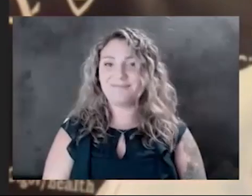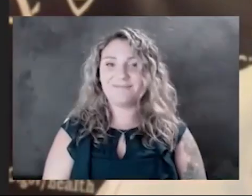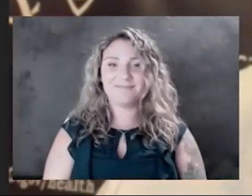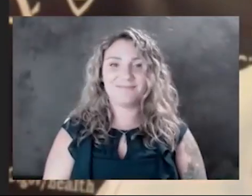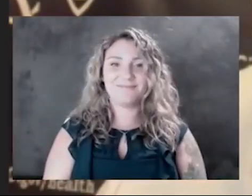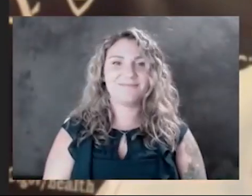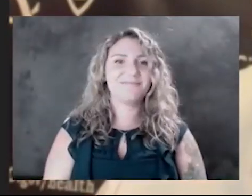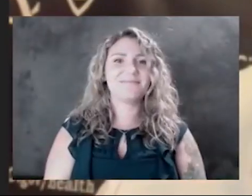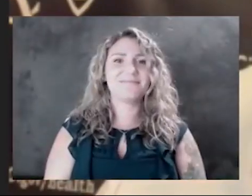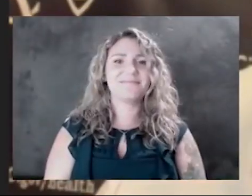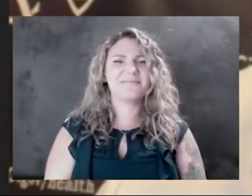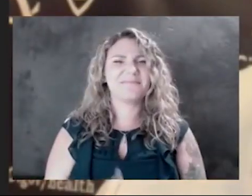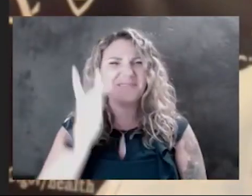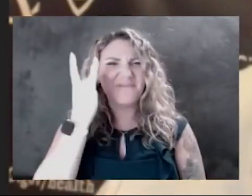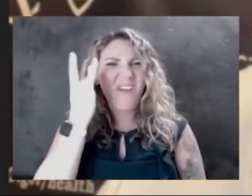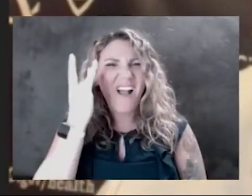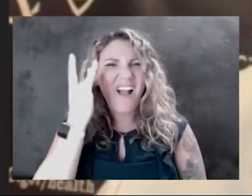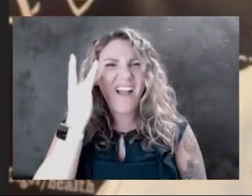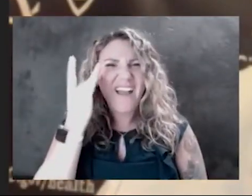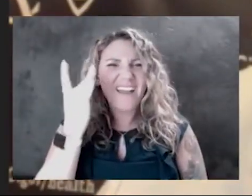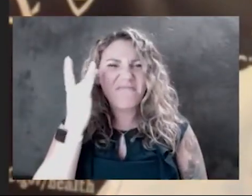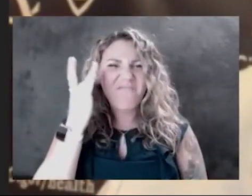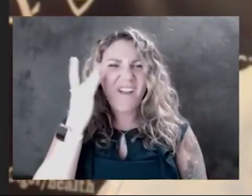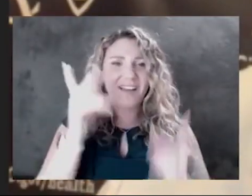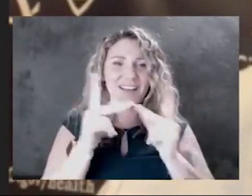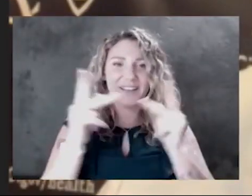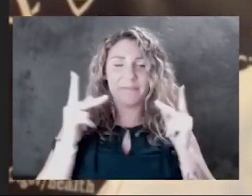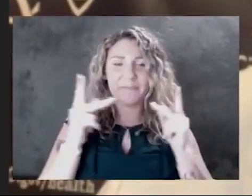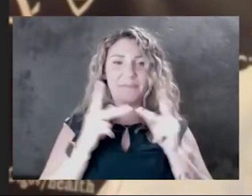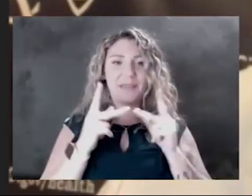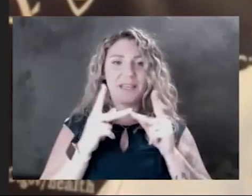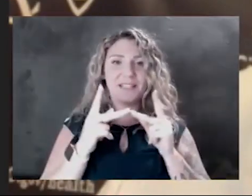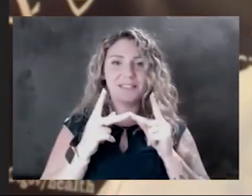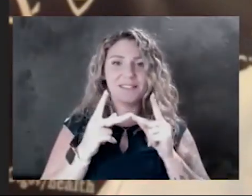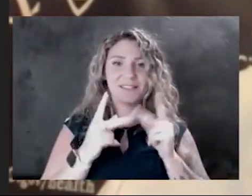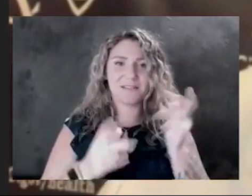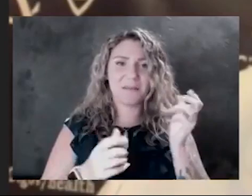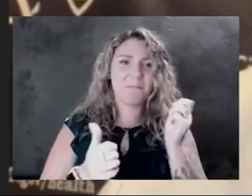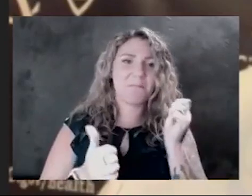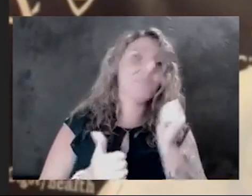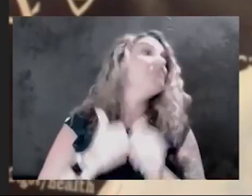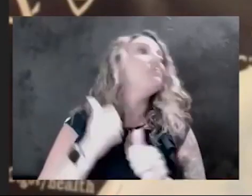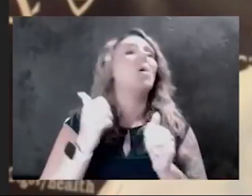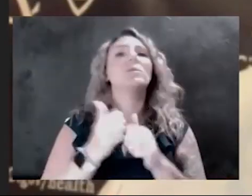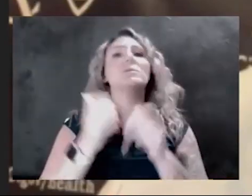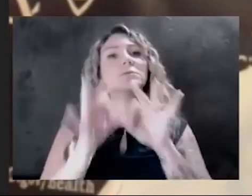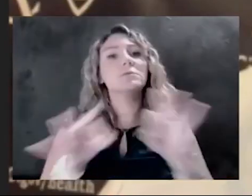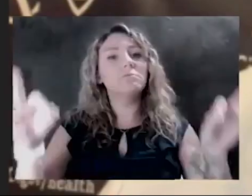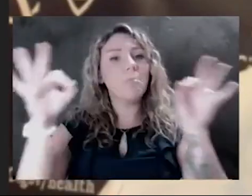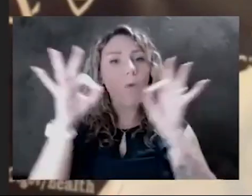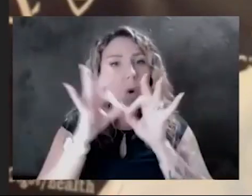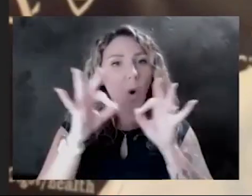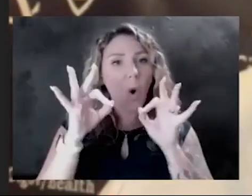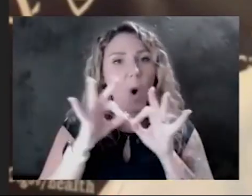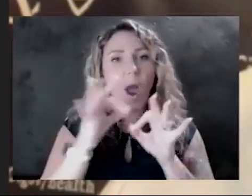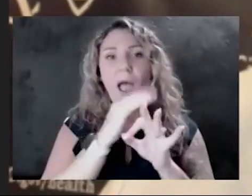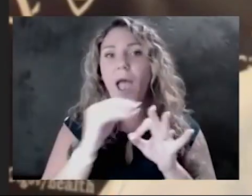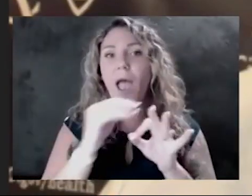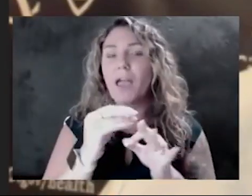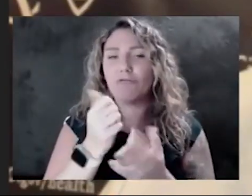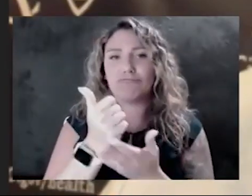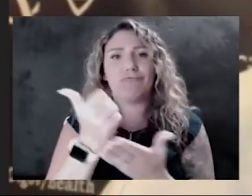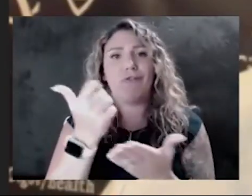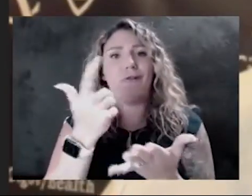why are the places that could be the most outbreak oriented, which would be our hospitals, in regards to where the sickest